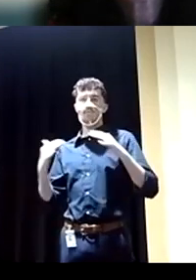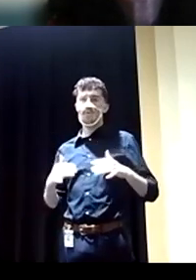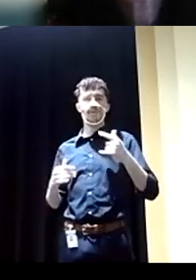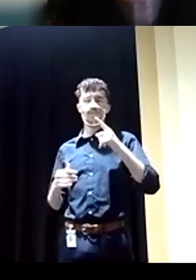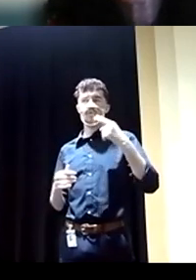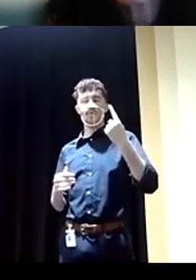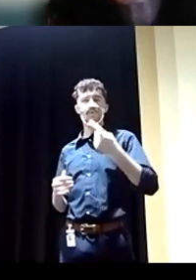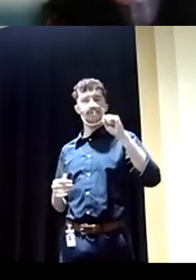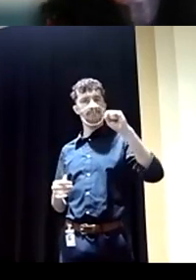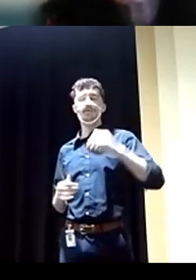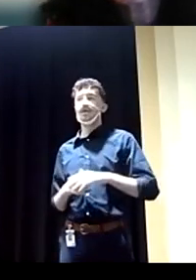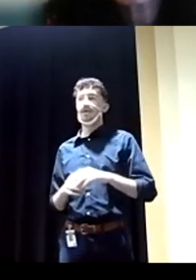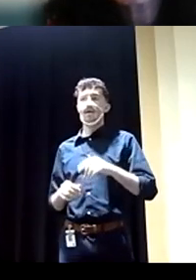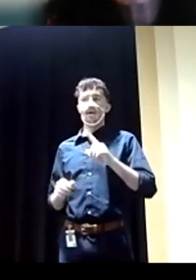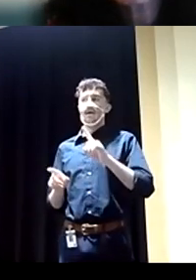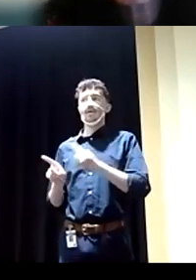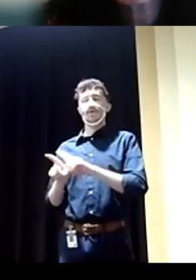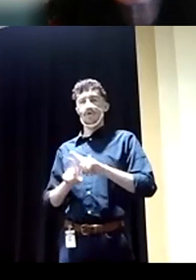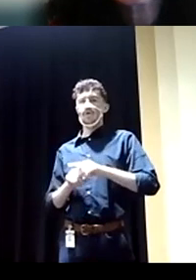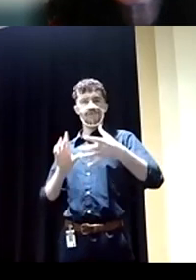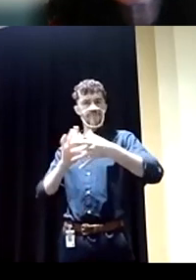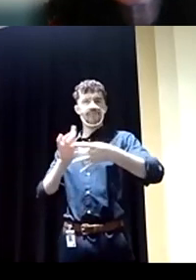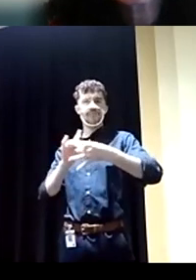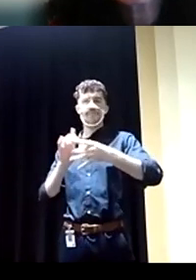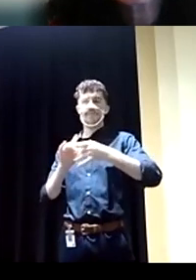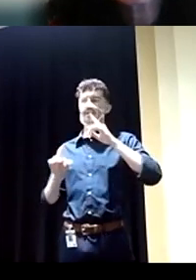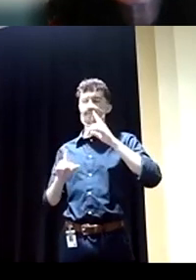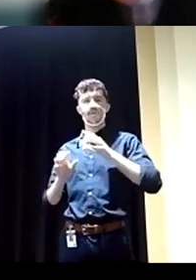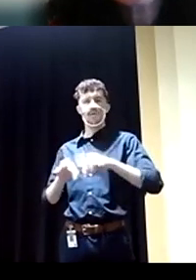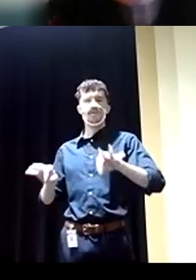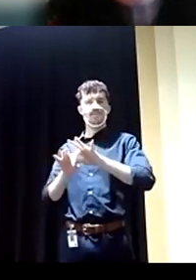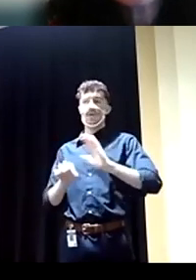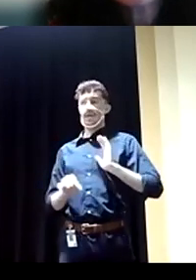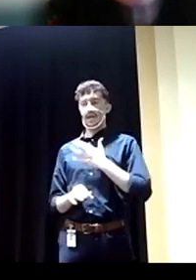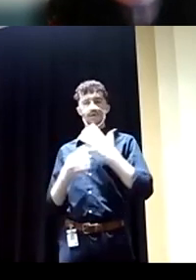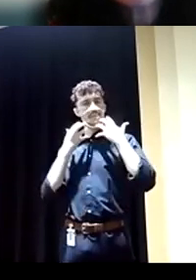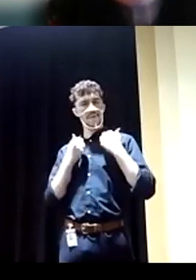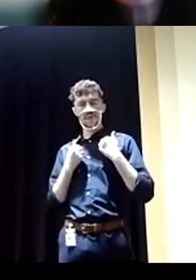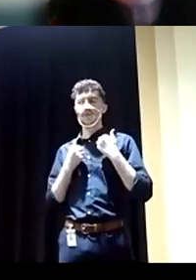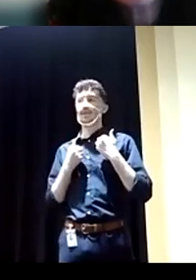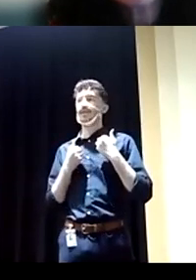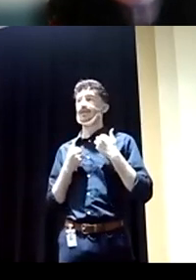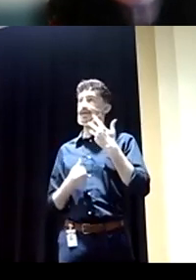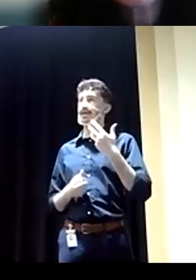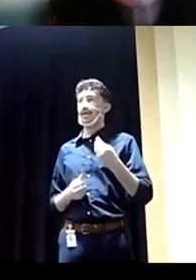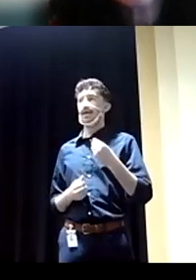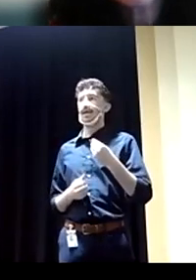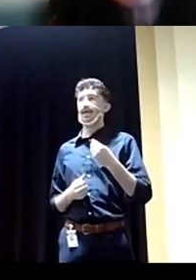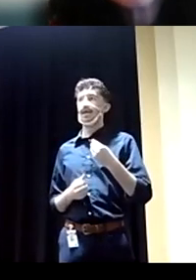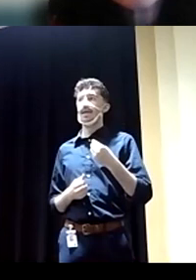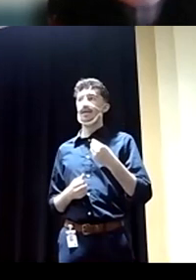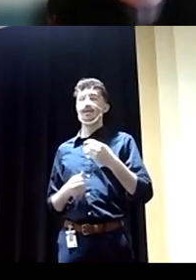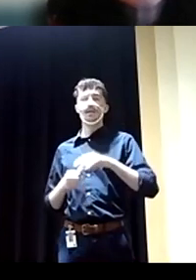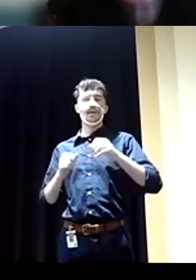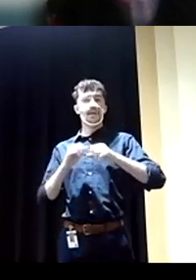spoke out forcefully on how important and critical it is that we have a compassionate and common sense approach